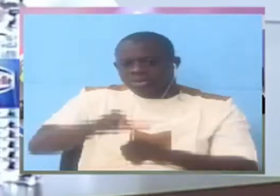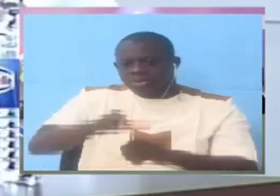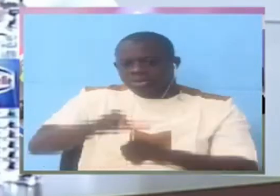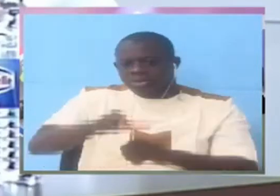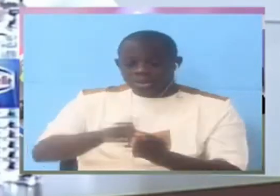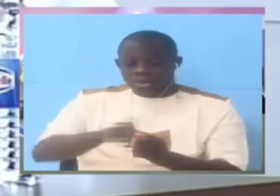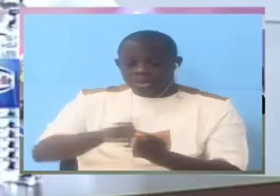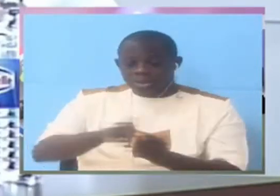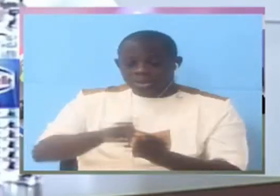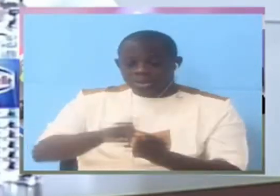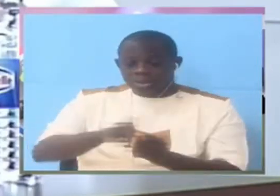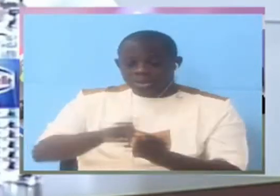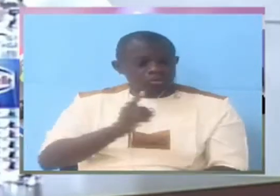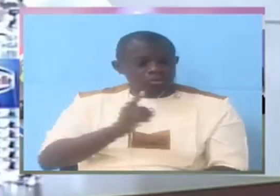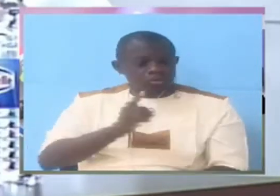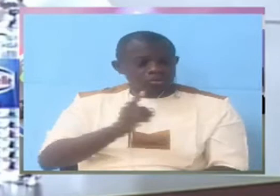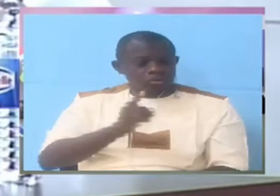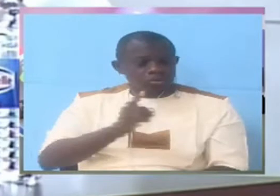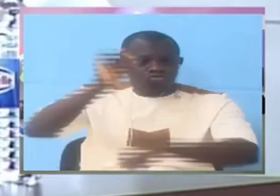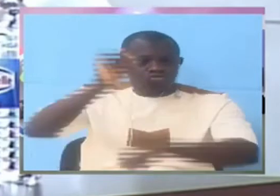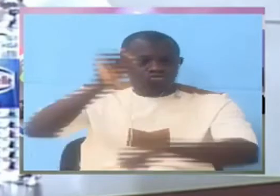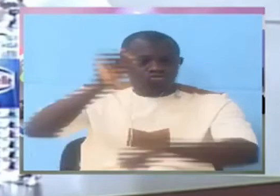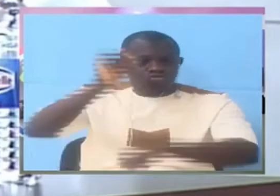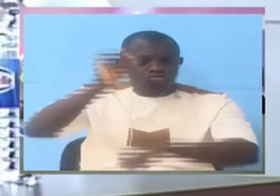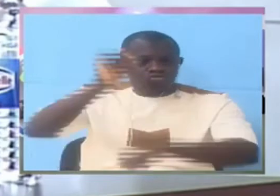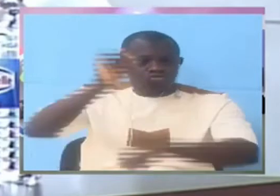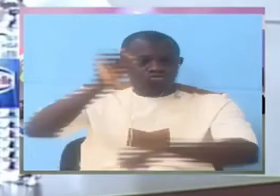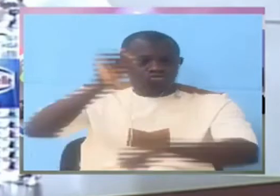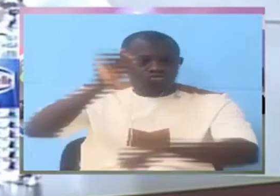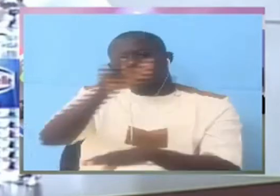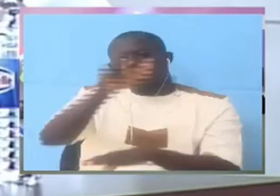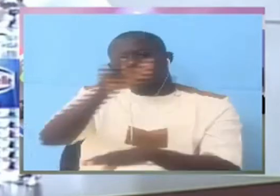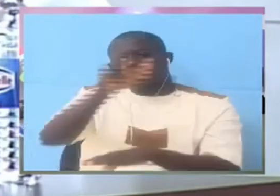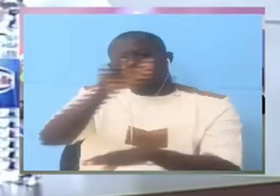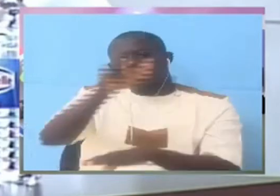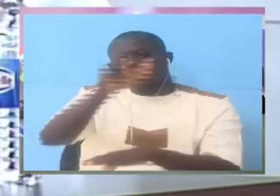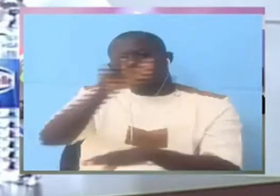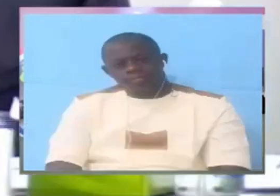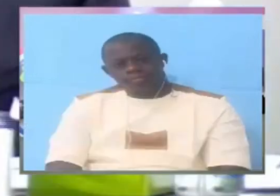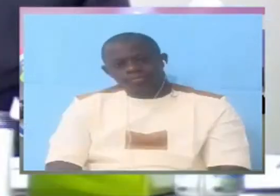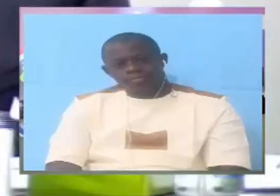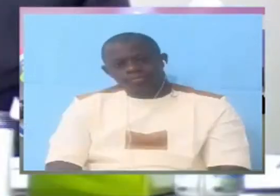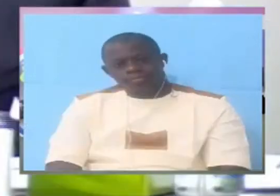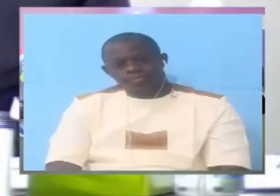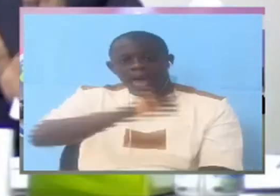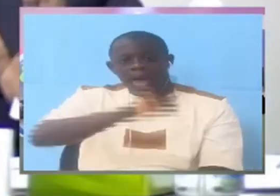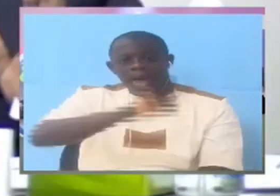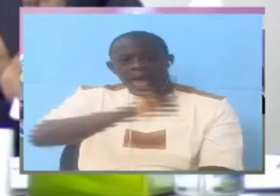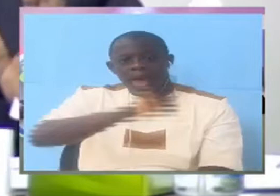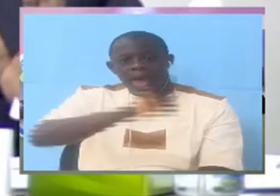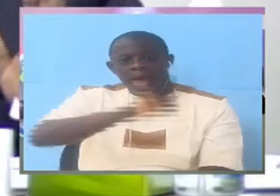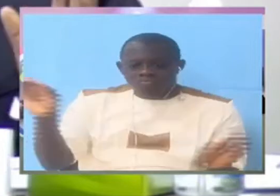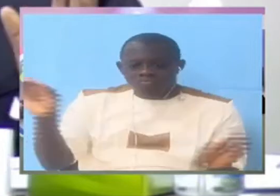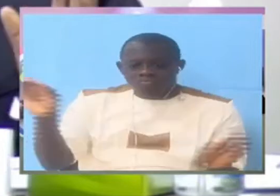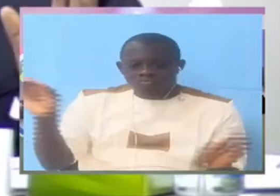stone and do you not in a like a yata and in the fadian in the roller you have no connection